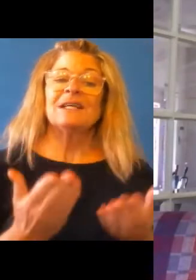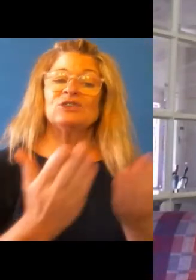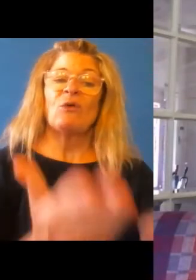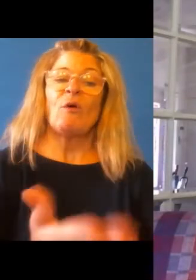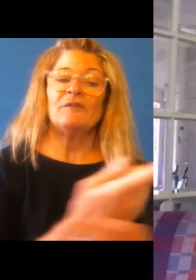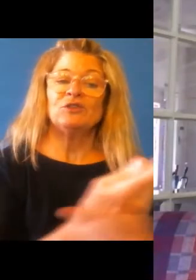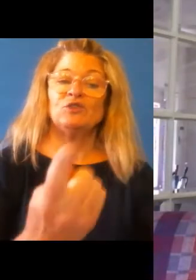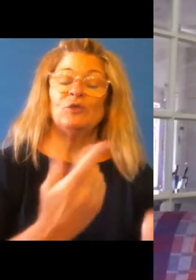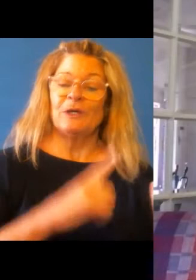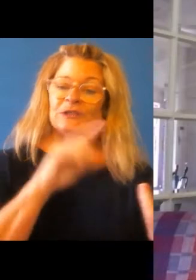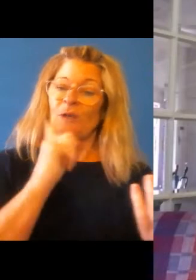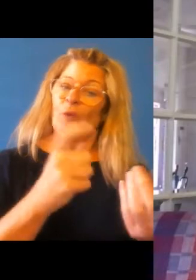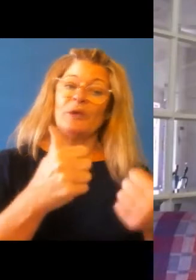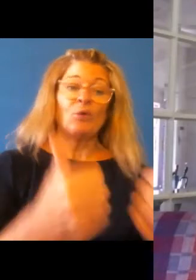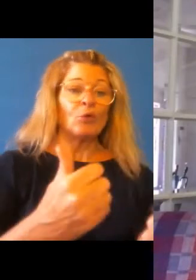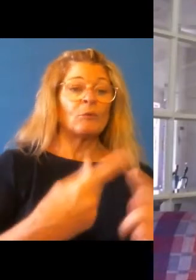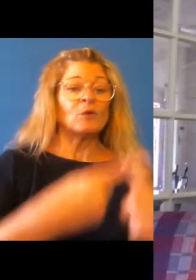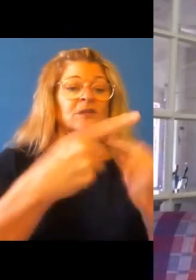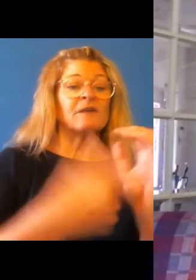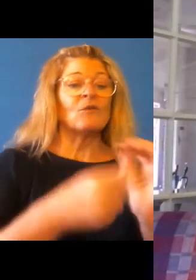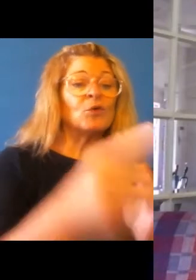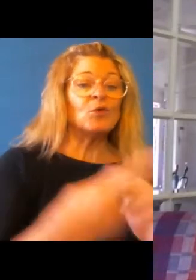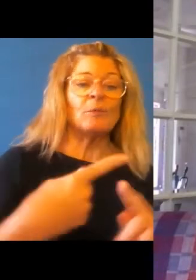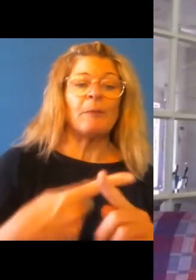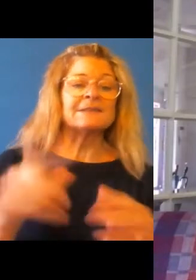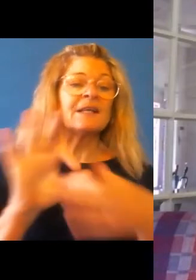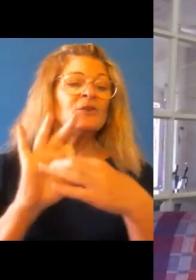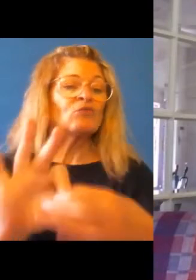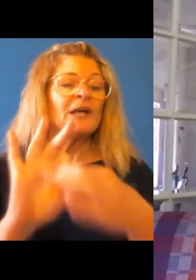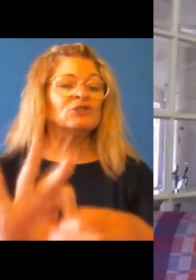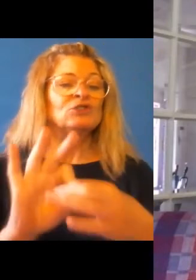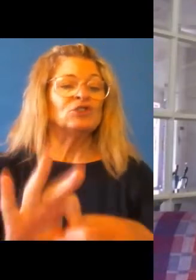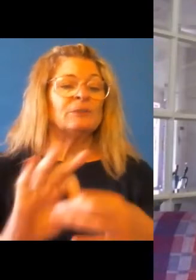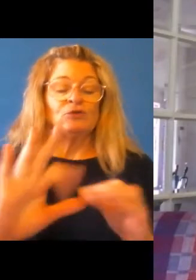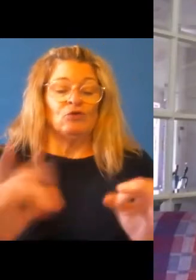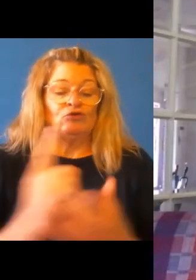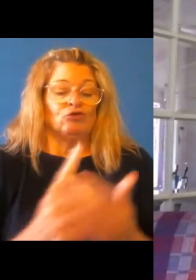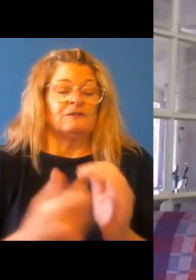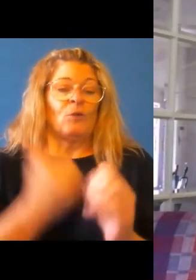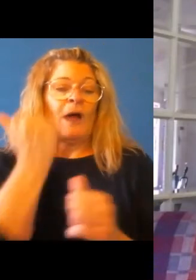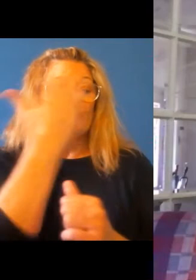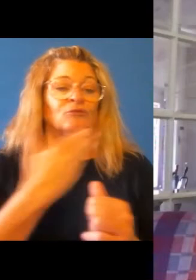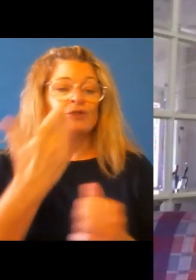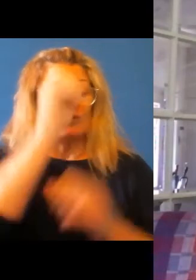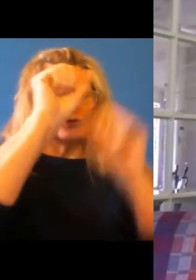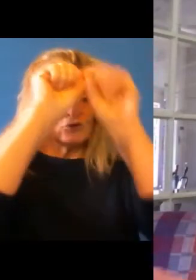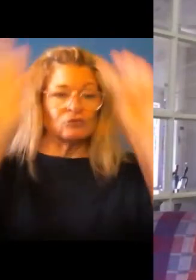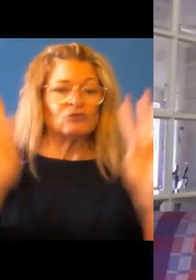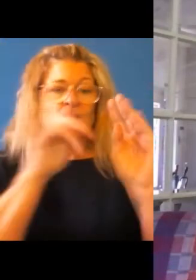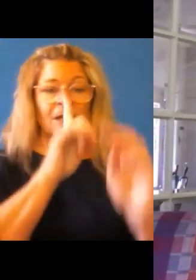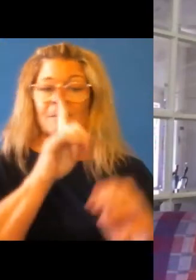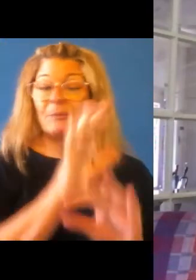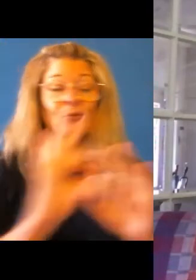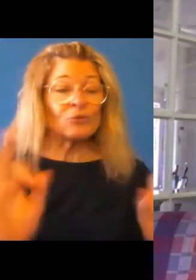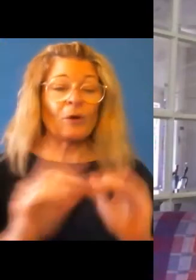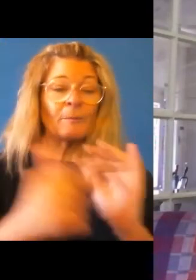good for you and your learning, but about your relationships. And again, not only for Aboriginal and Torres Strait Islander people, but all, all minority groups that, that make